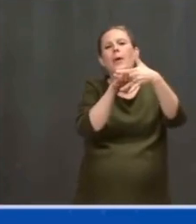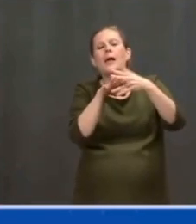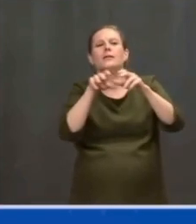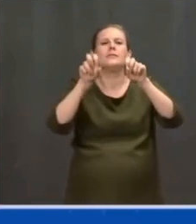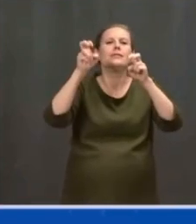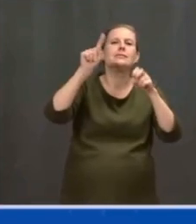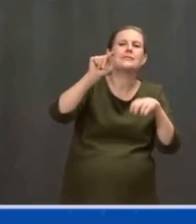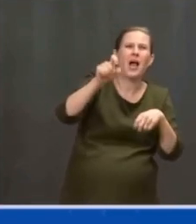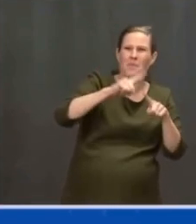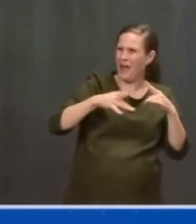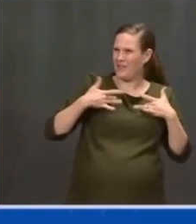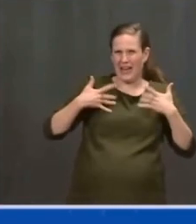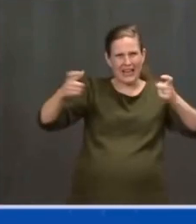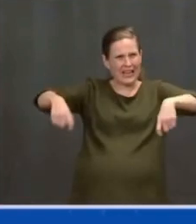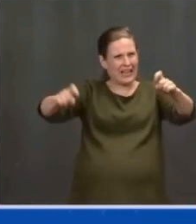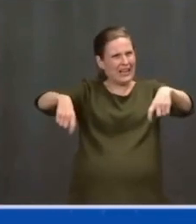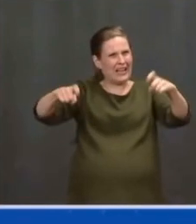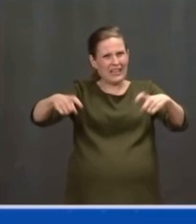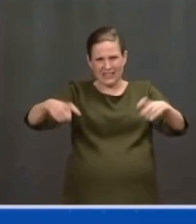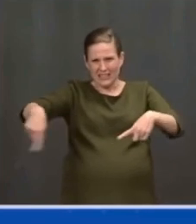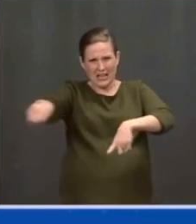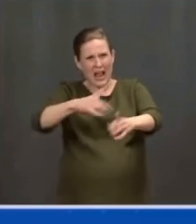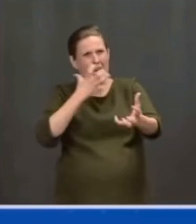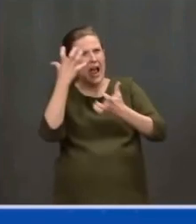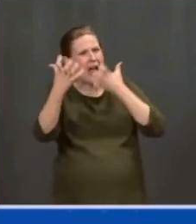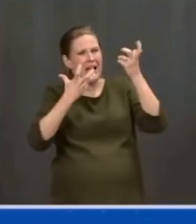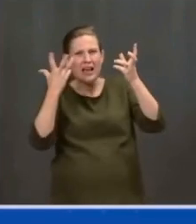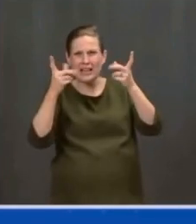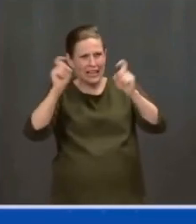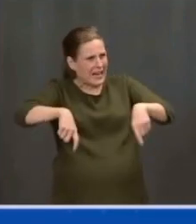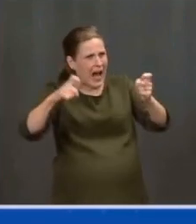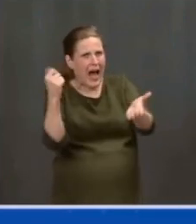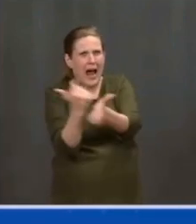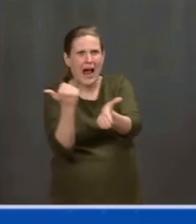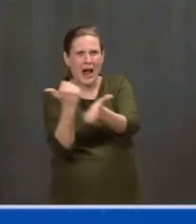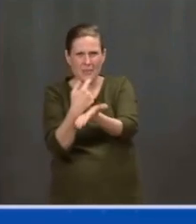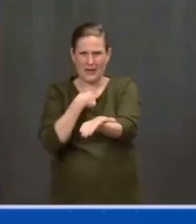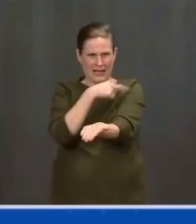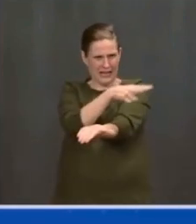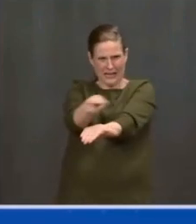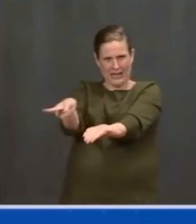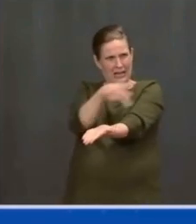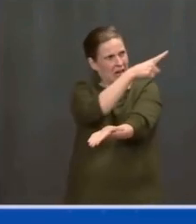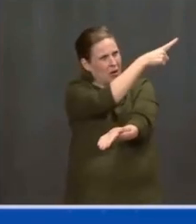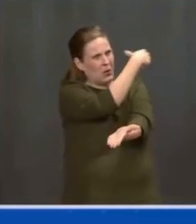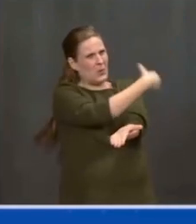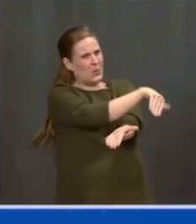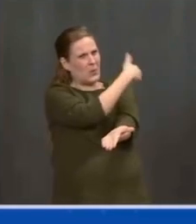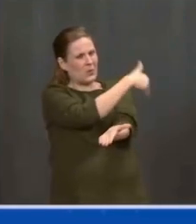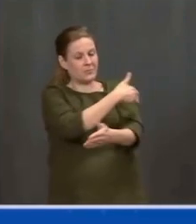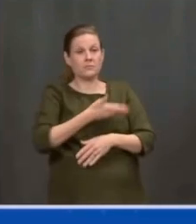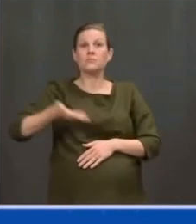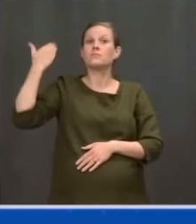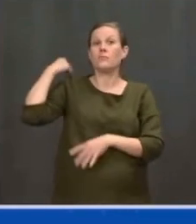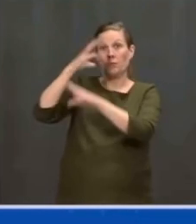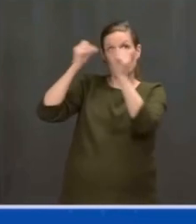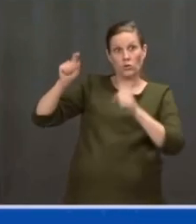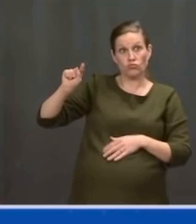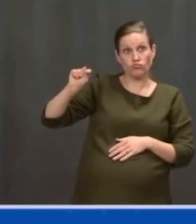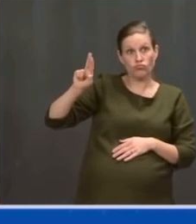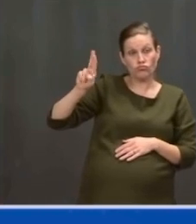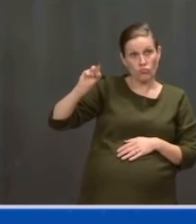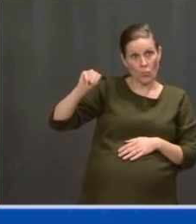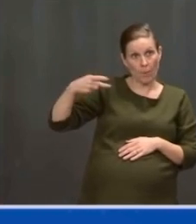when we were doing the same thing. When Trump's tax bill passed, 83 percent of the money went to the top